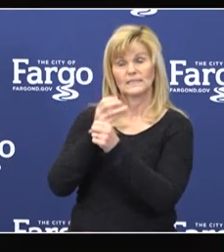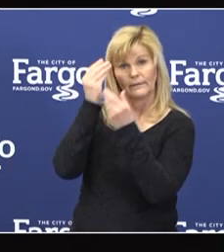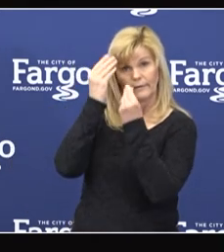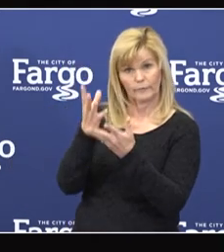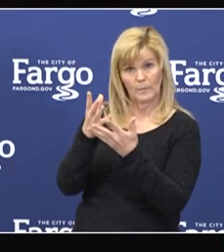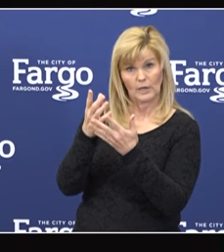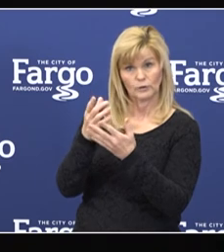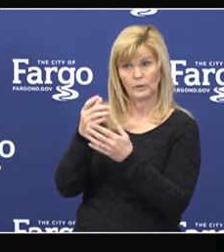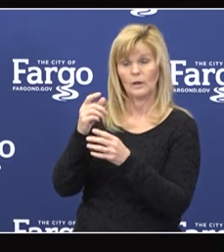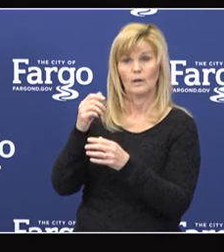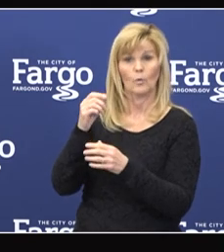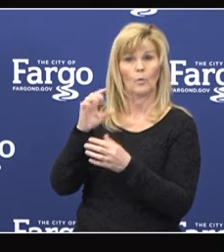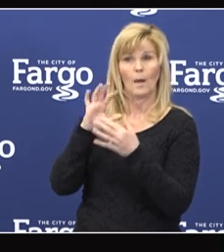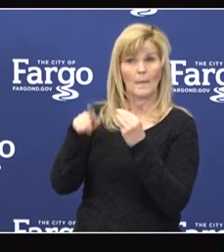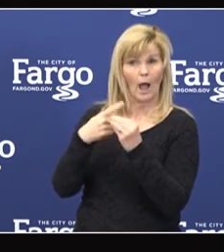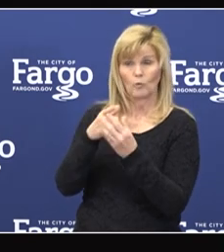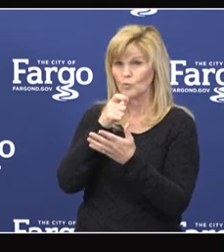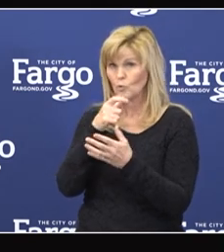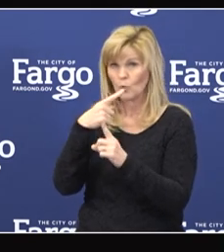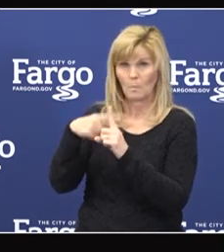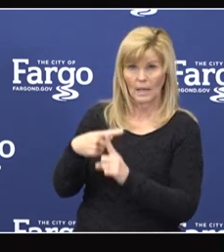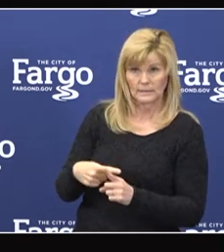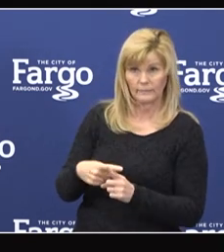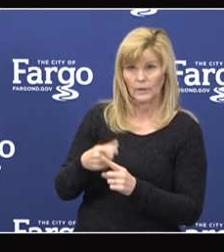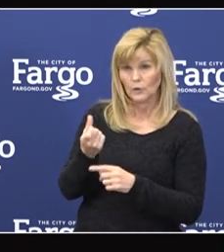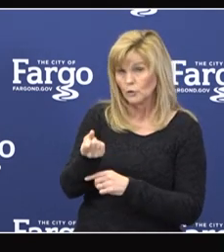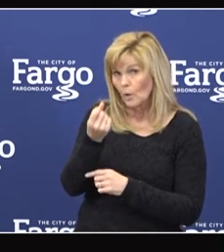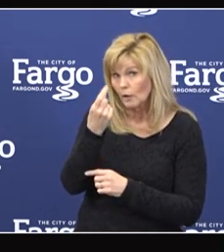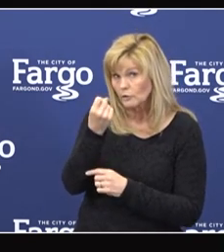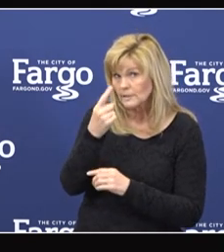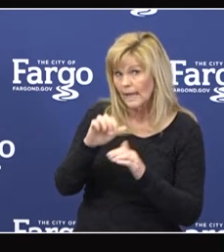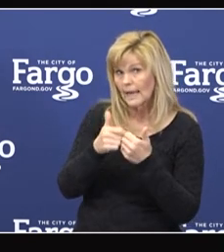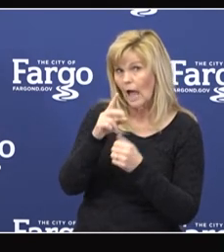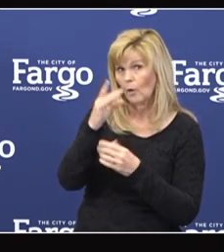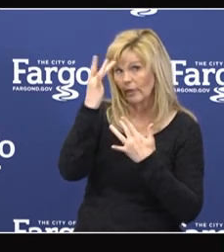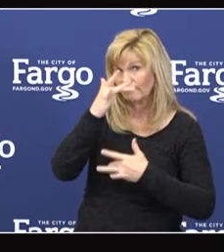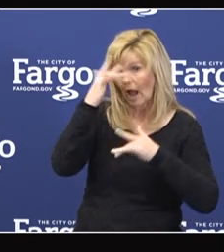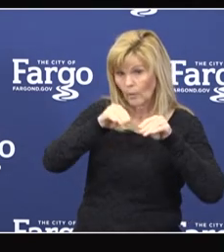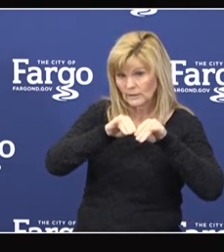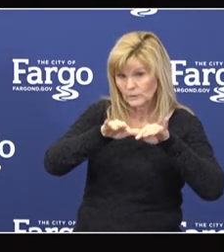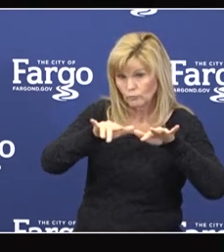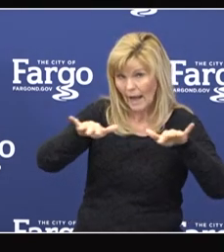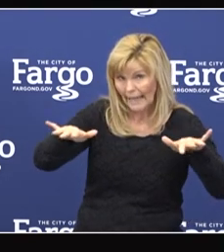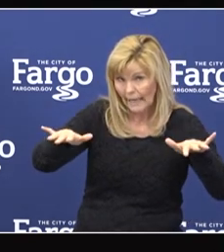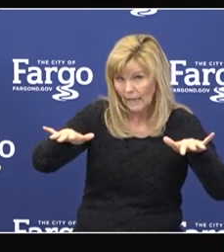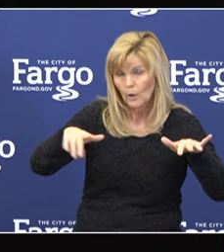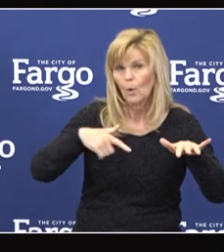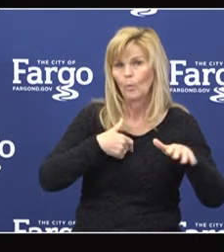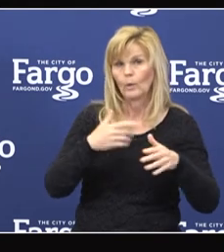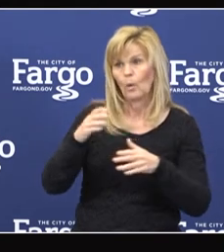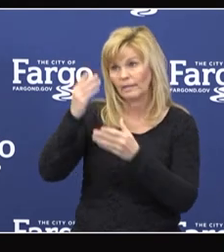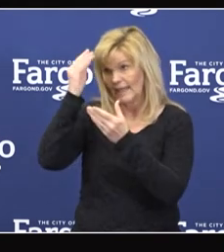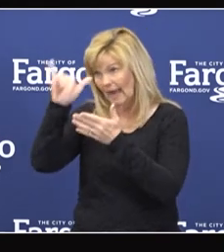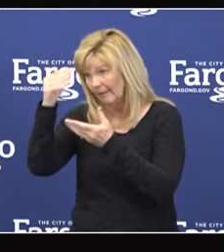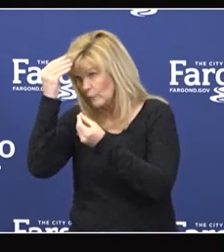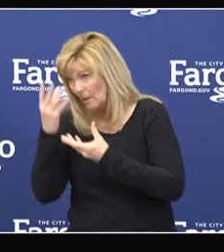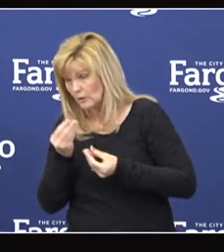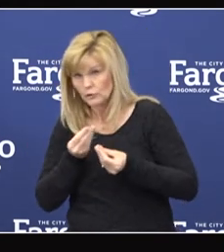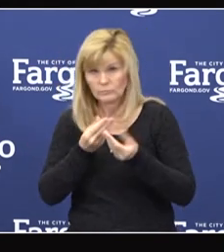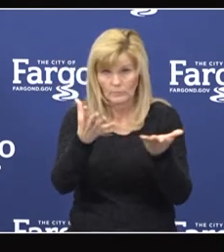positive cases. To better understand how the virus is spreading, we want to share some of this information with the public.